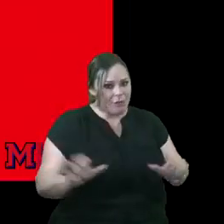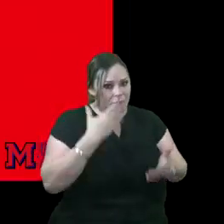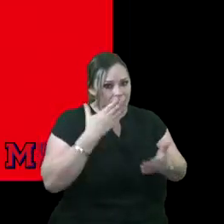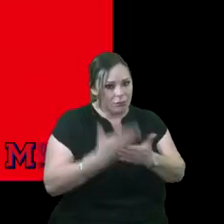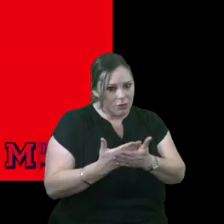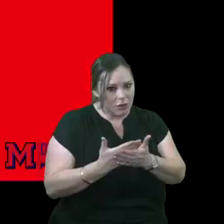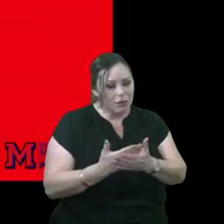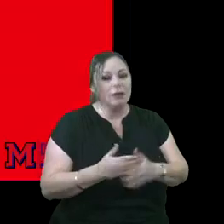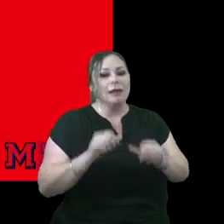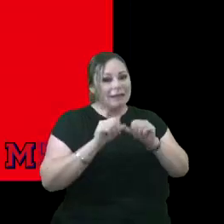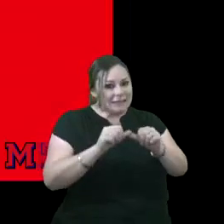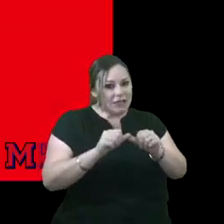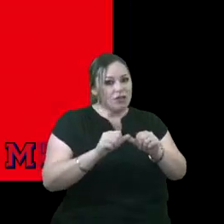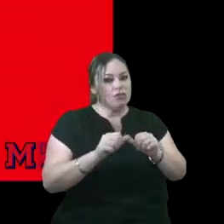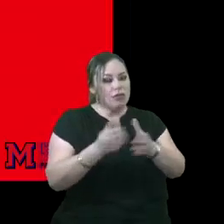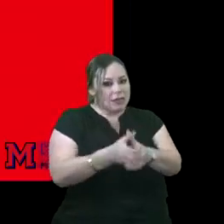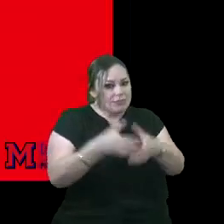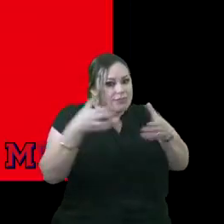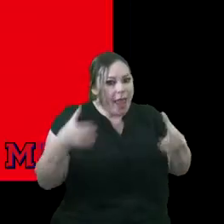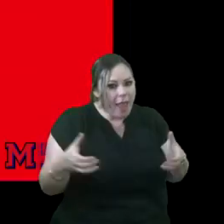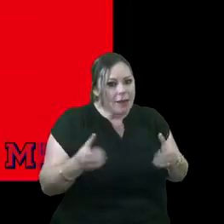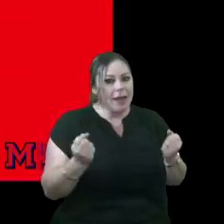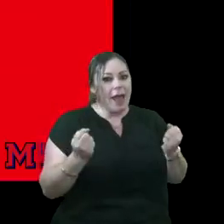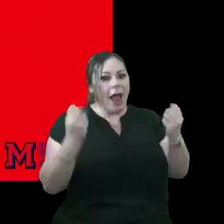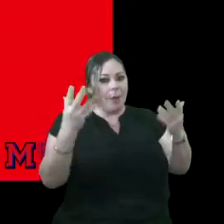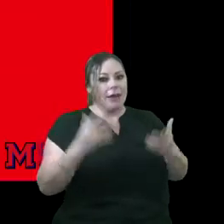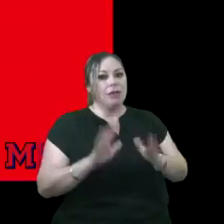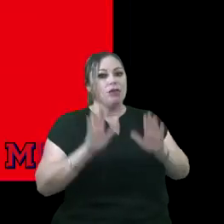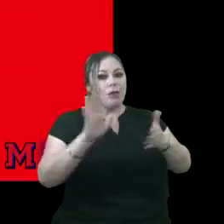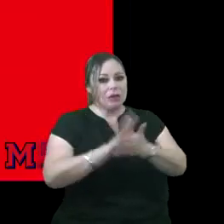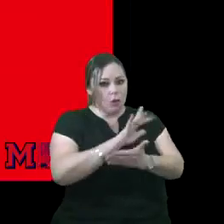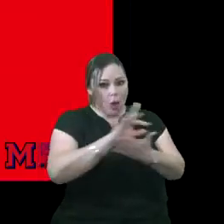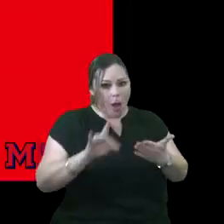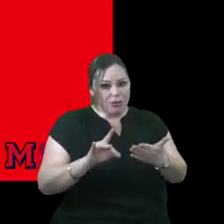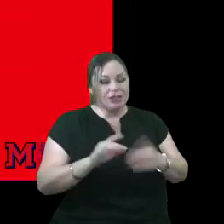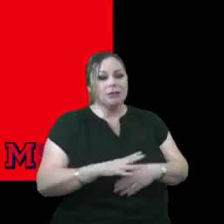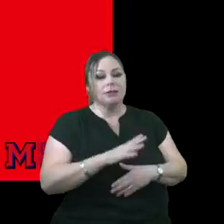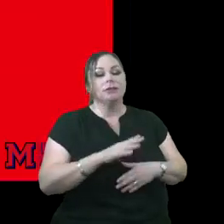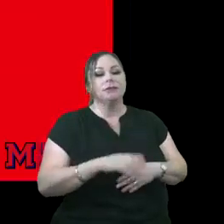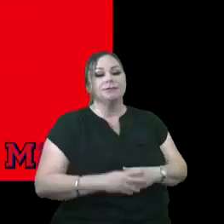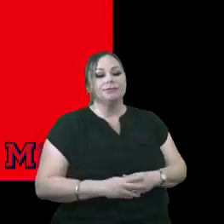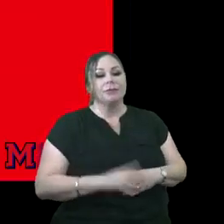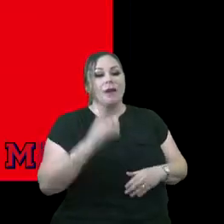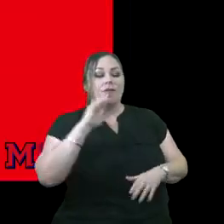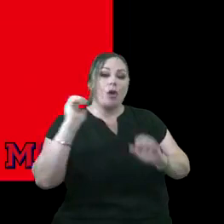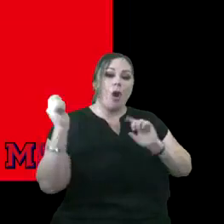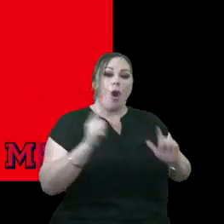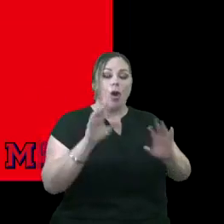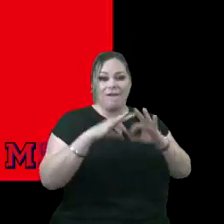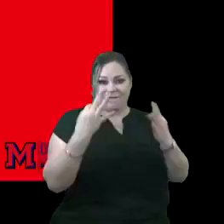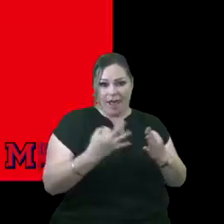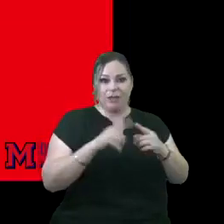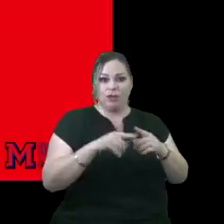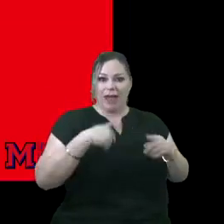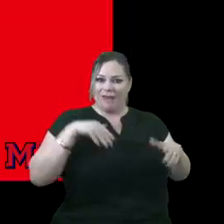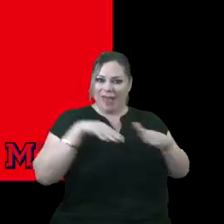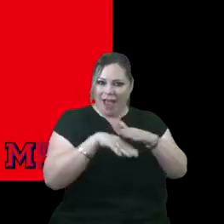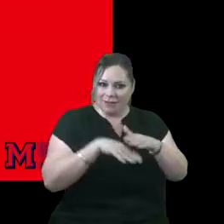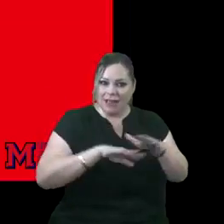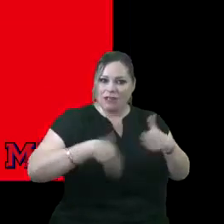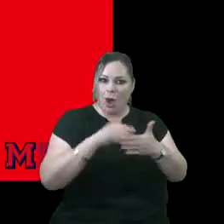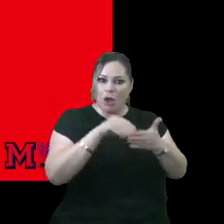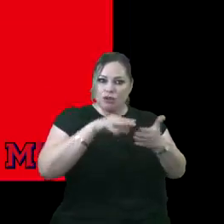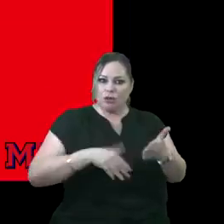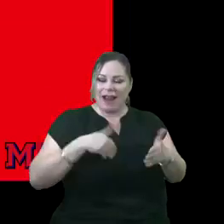And that we continue to expand the number of great school options and choice options. For all families to get access and all